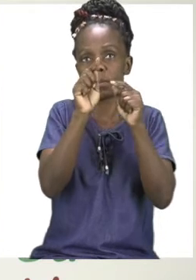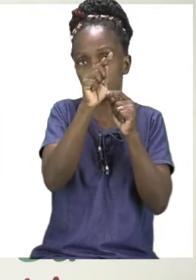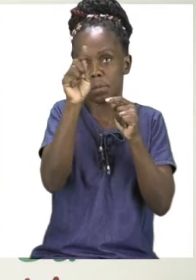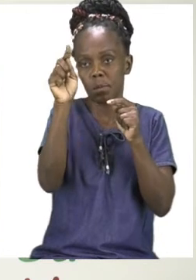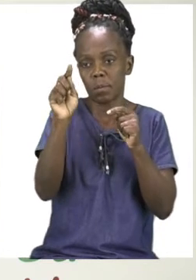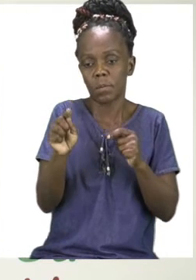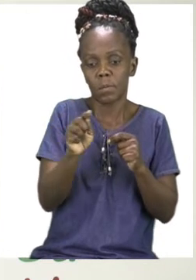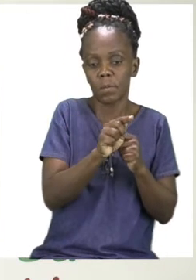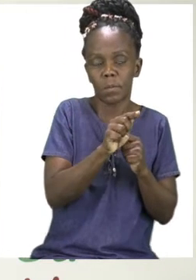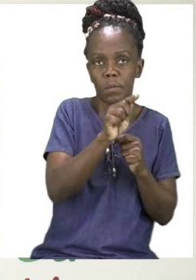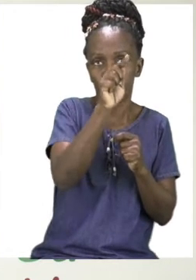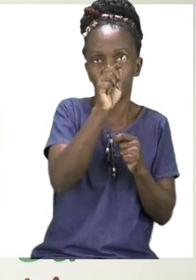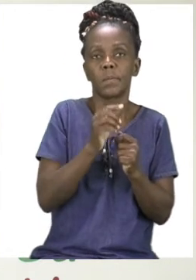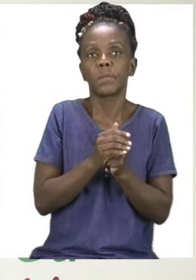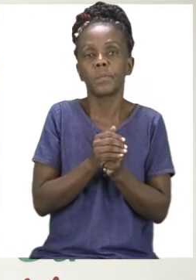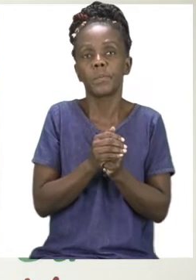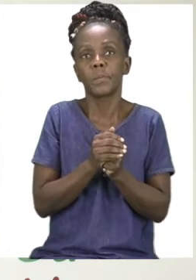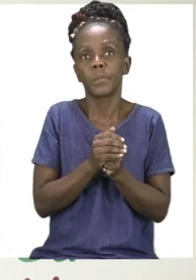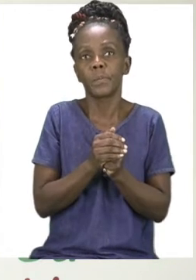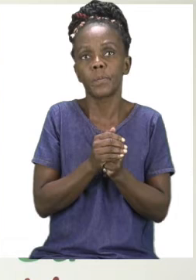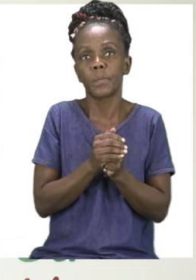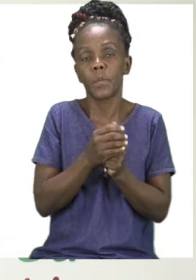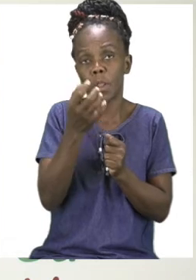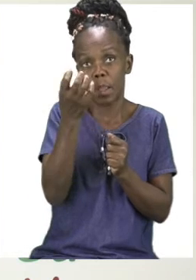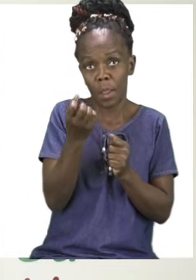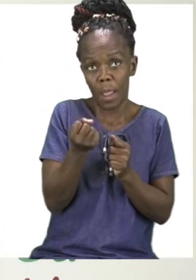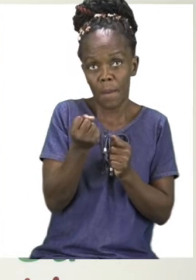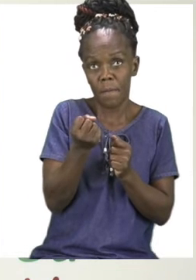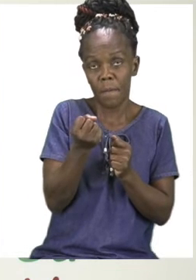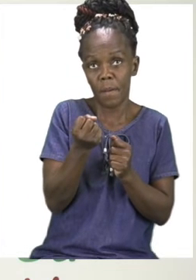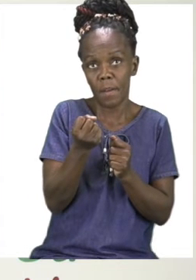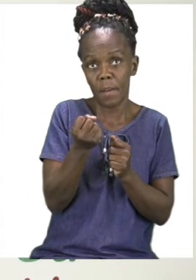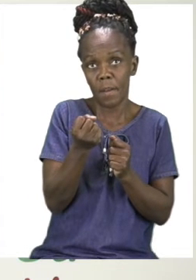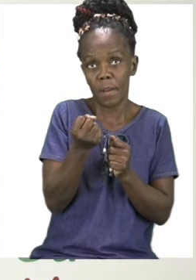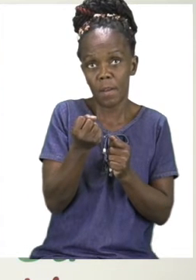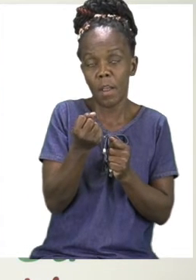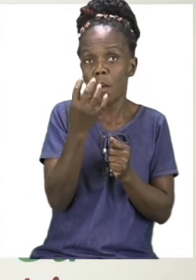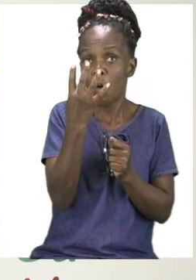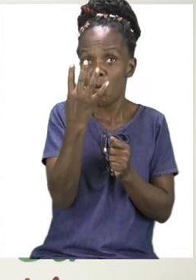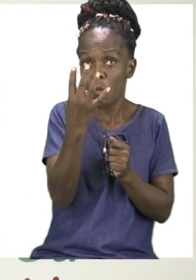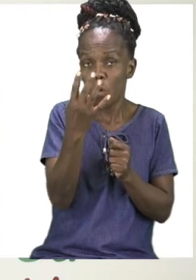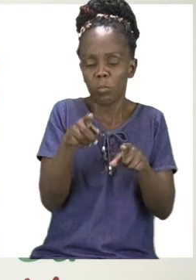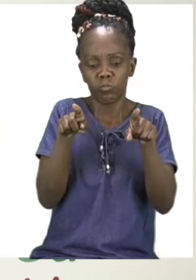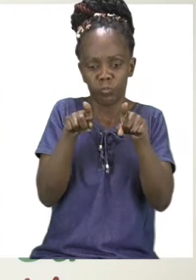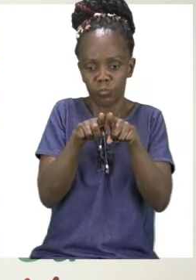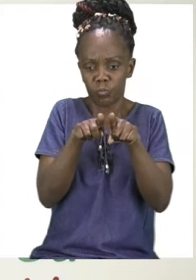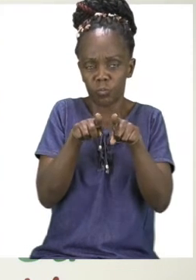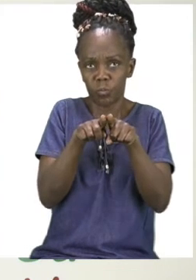Very good. Now the square actually has four equal sides.